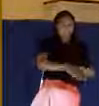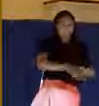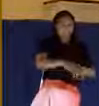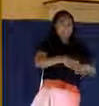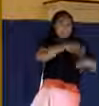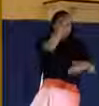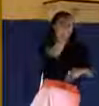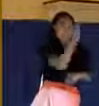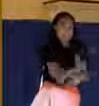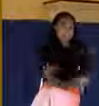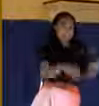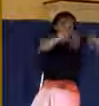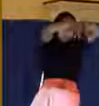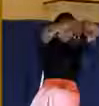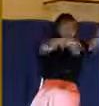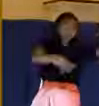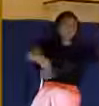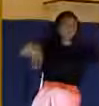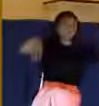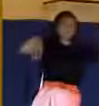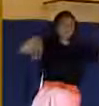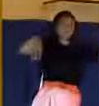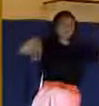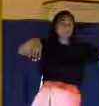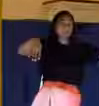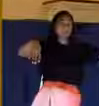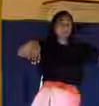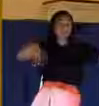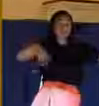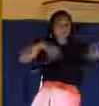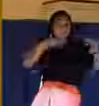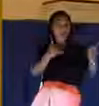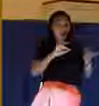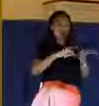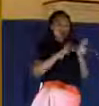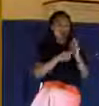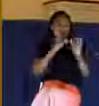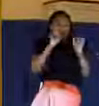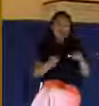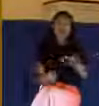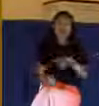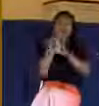of Christ, because sin had been paid for by Jesus on the cross.